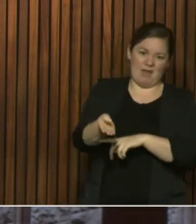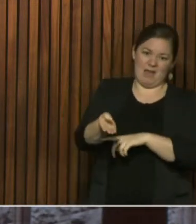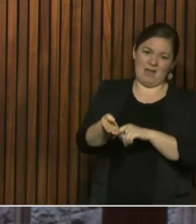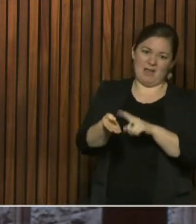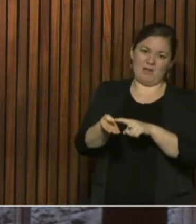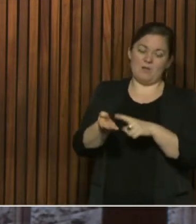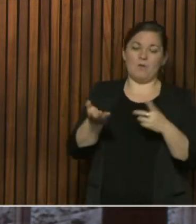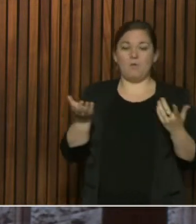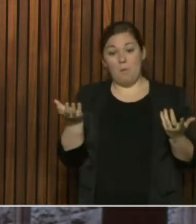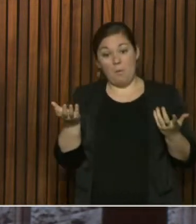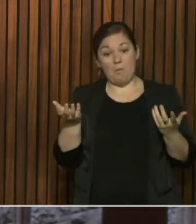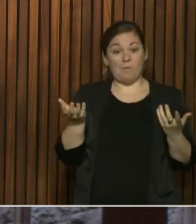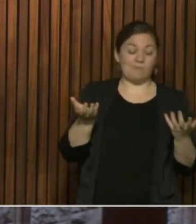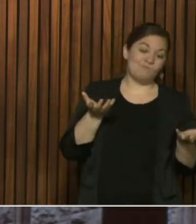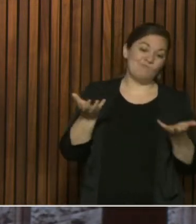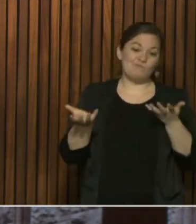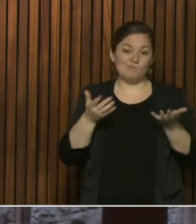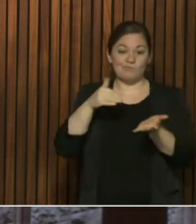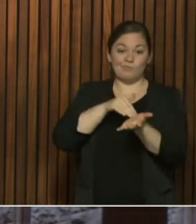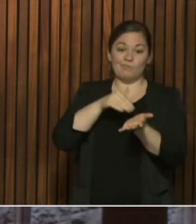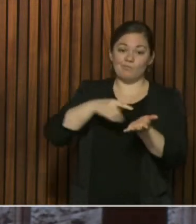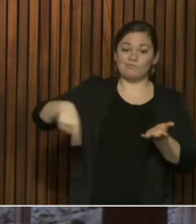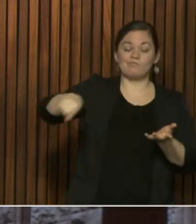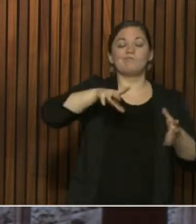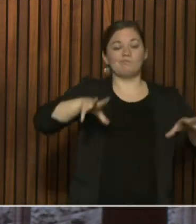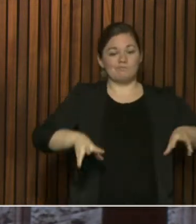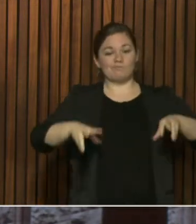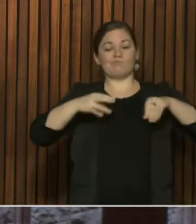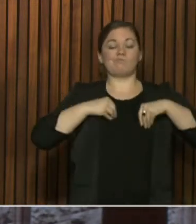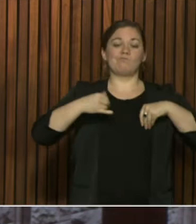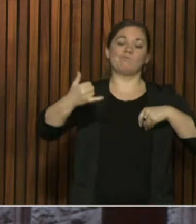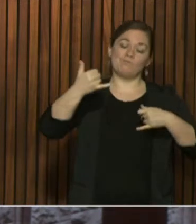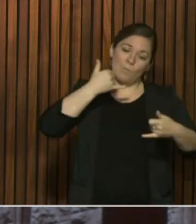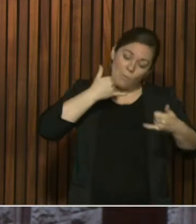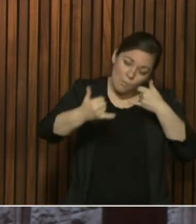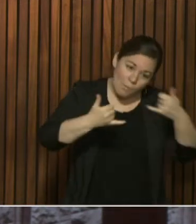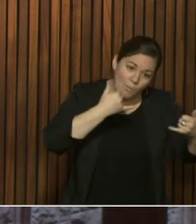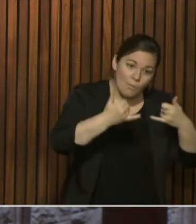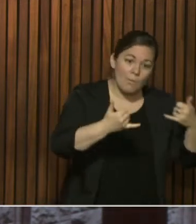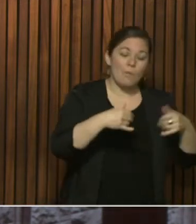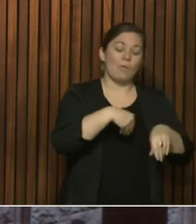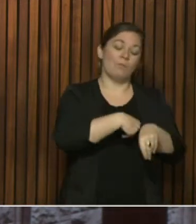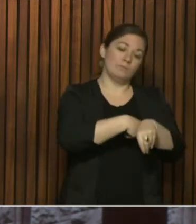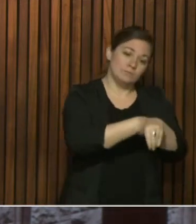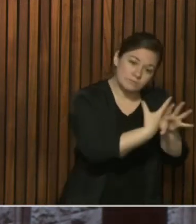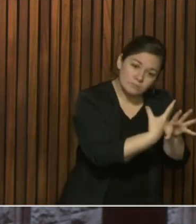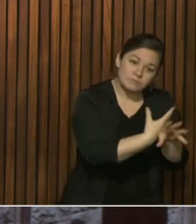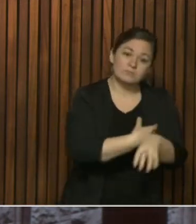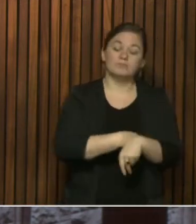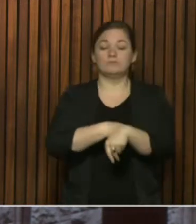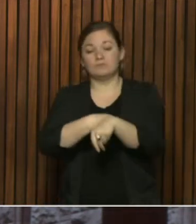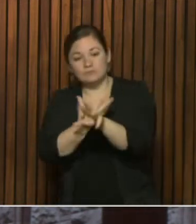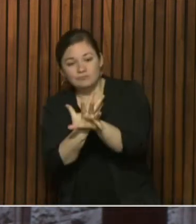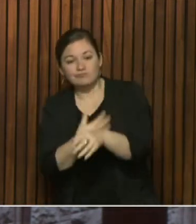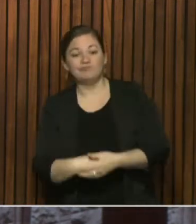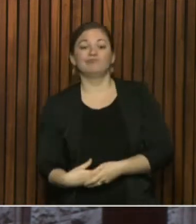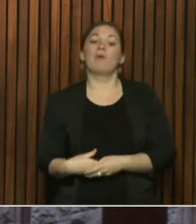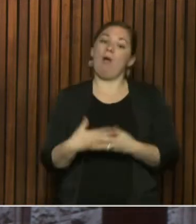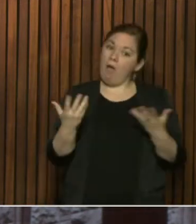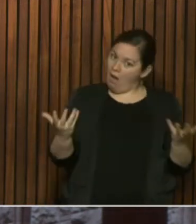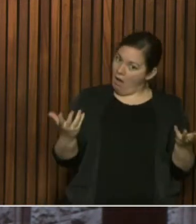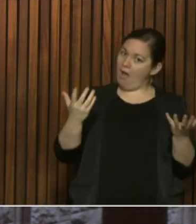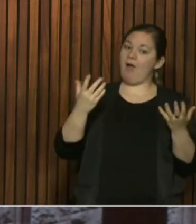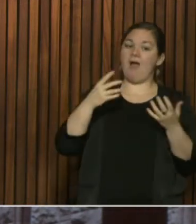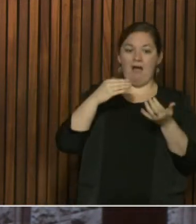it available in their practice placements, whether it's in a family practice, a health team, different formats, that they would have someone available to take